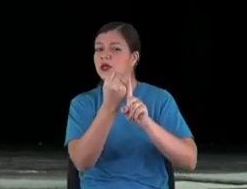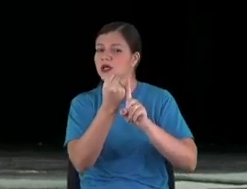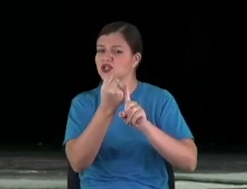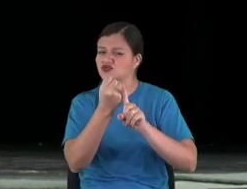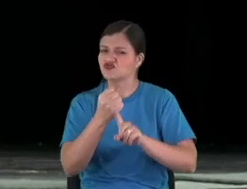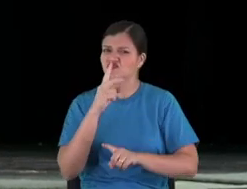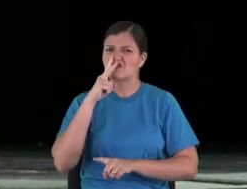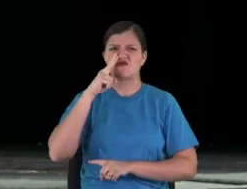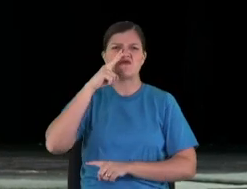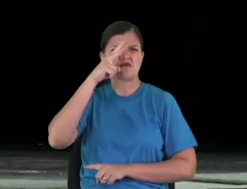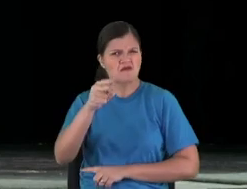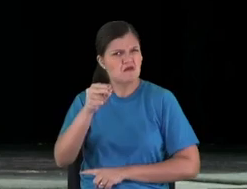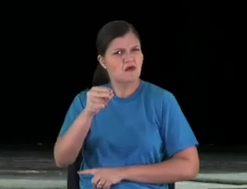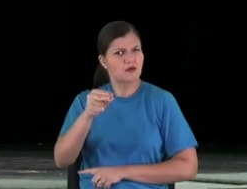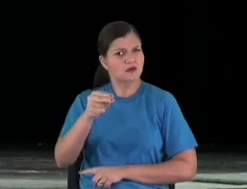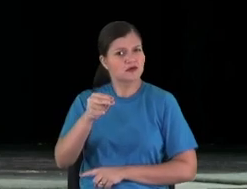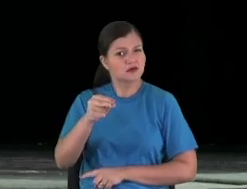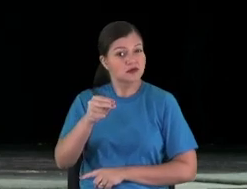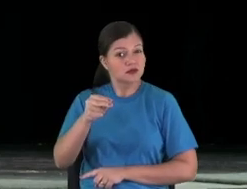strong,